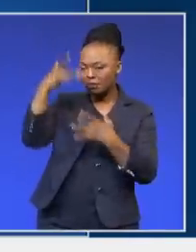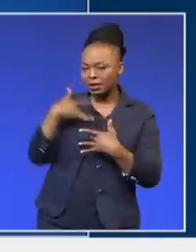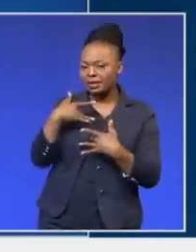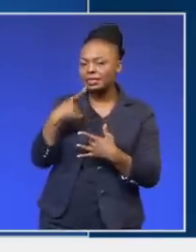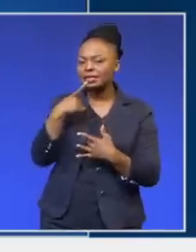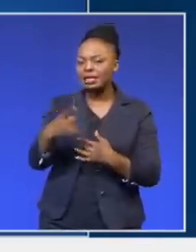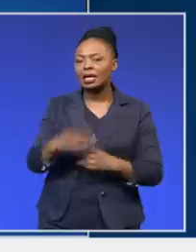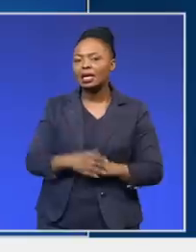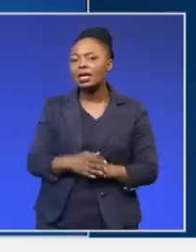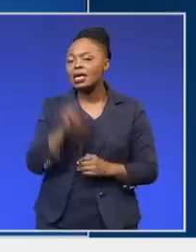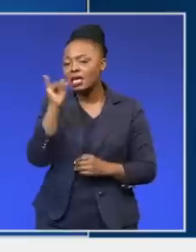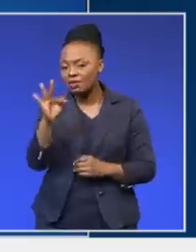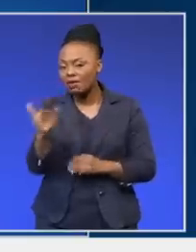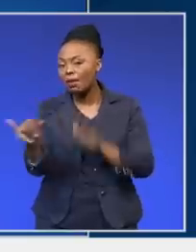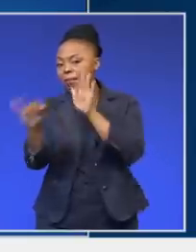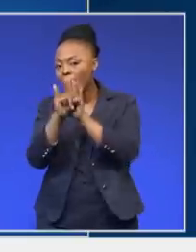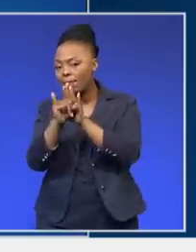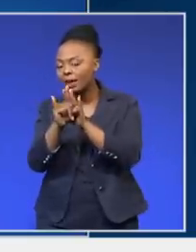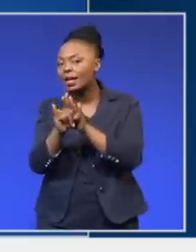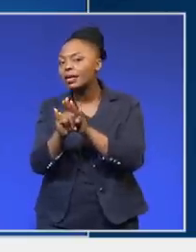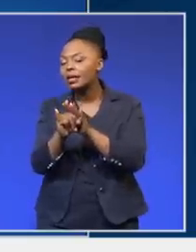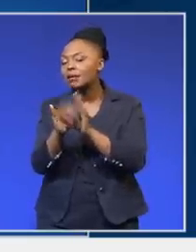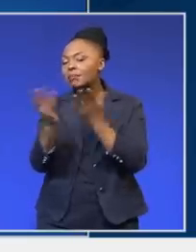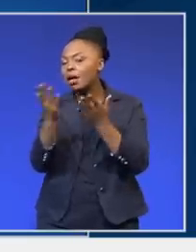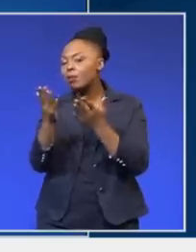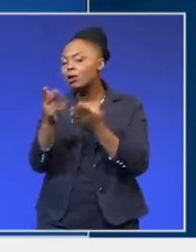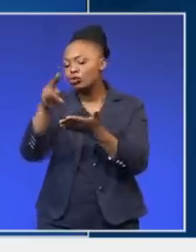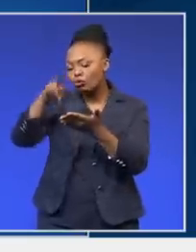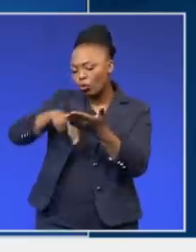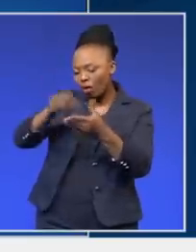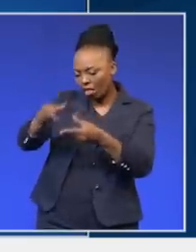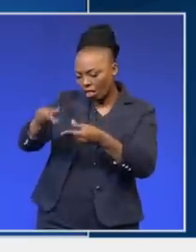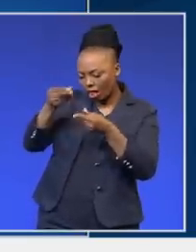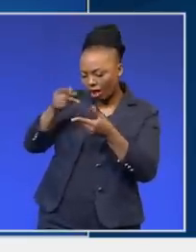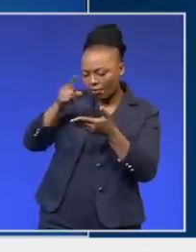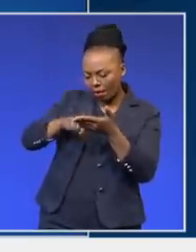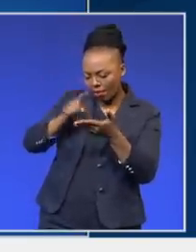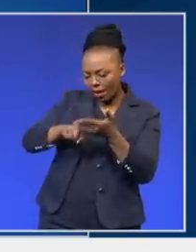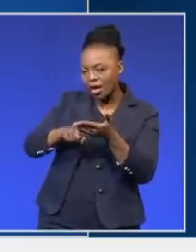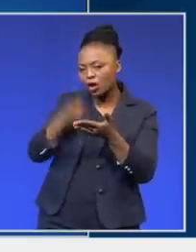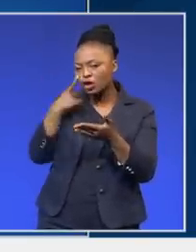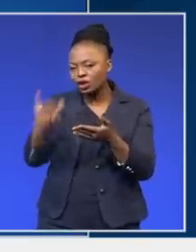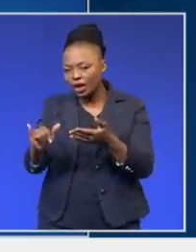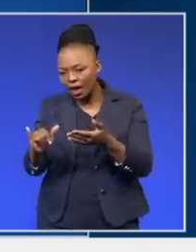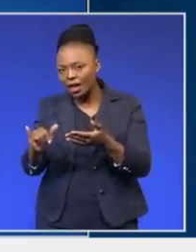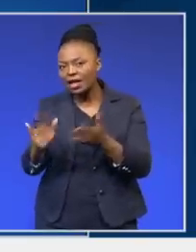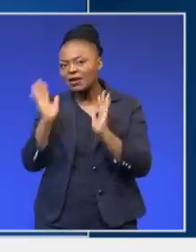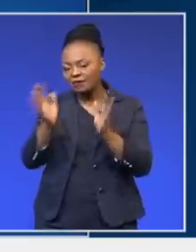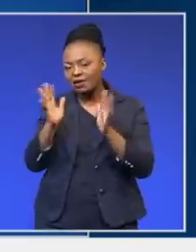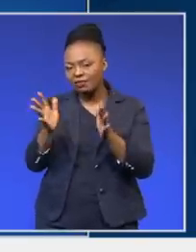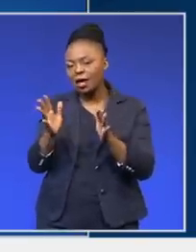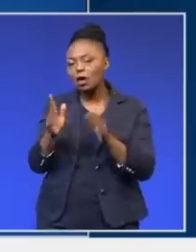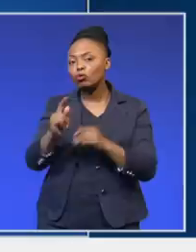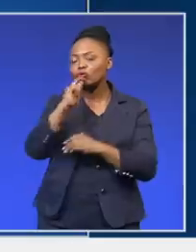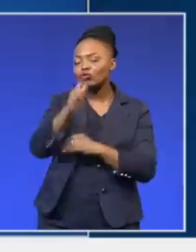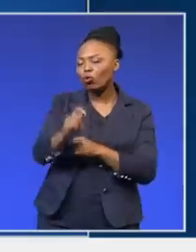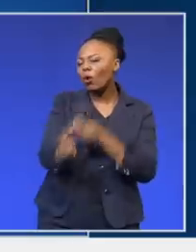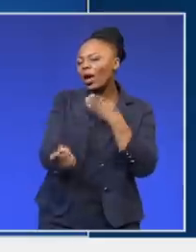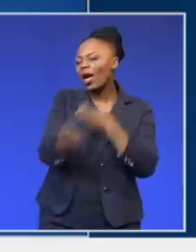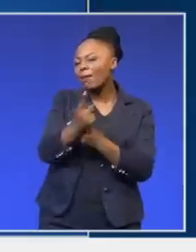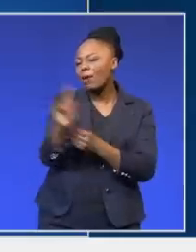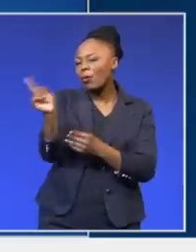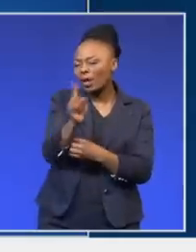once she has studied the documentation and has determined the validity and the legitimacy of that,